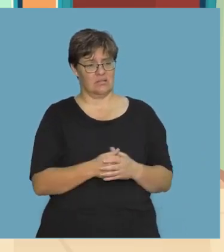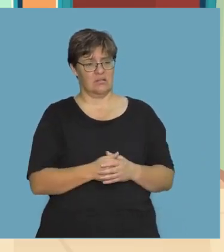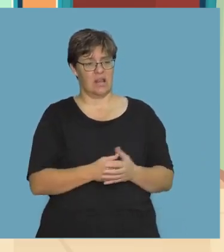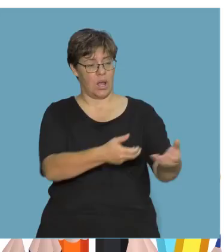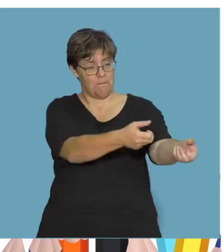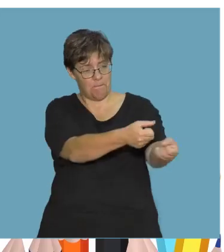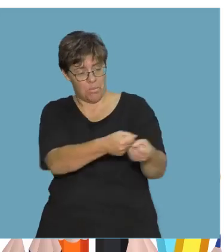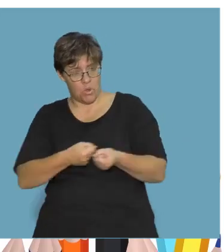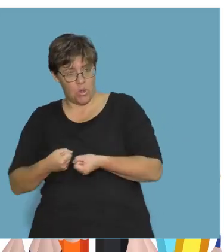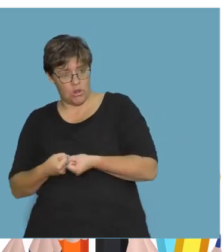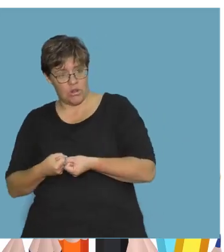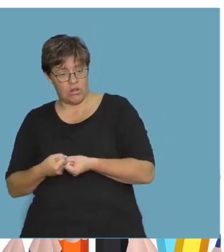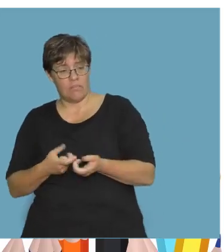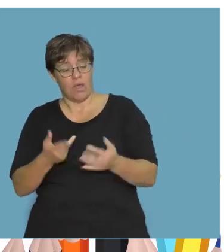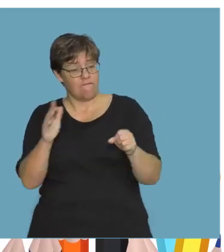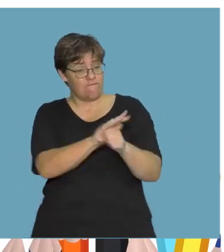fun.